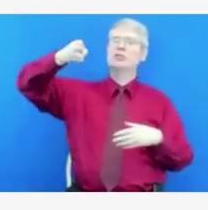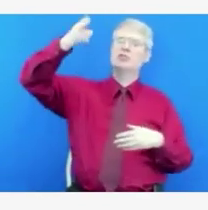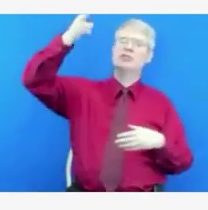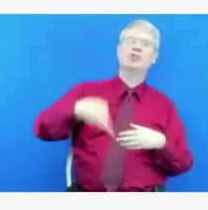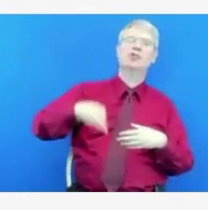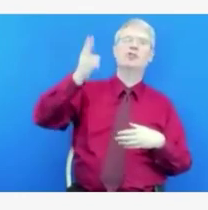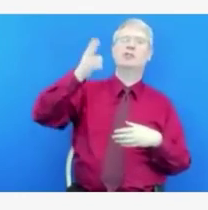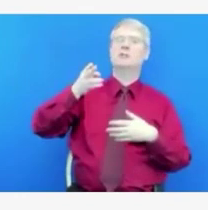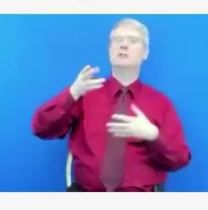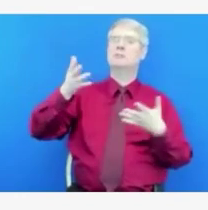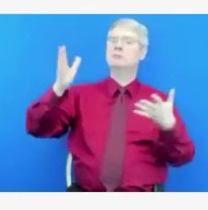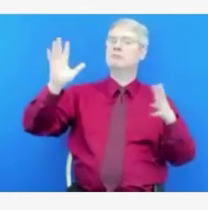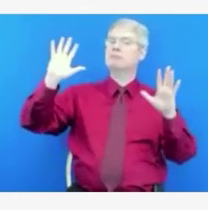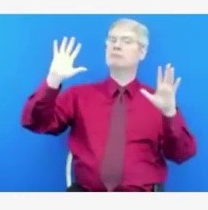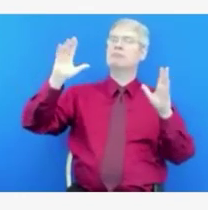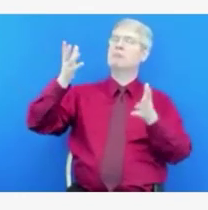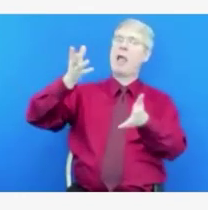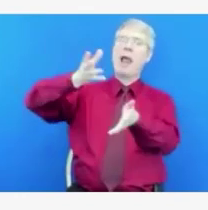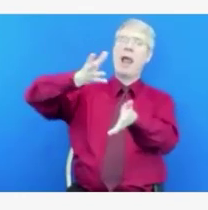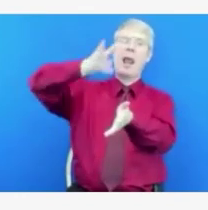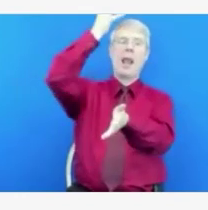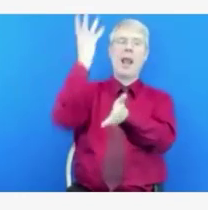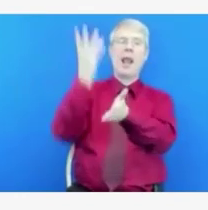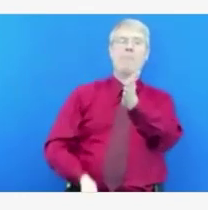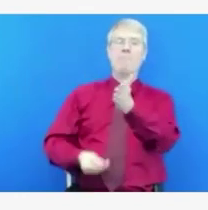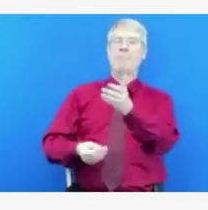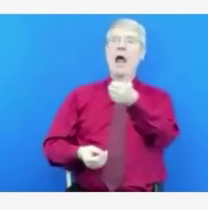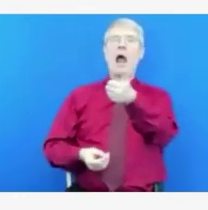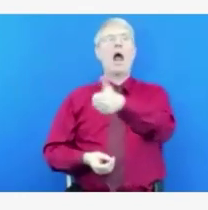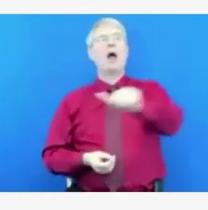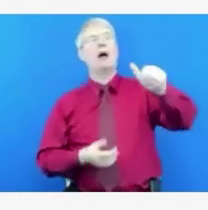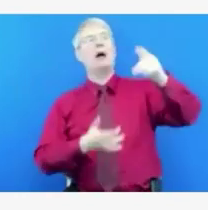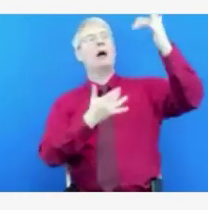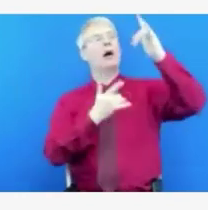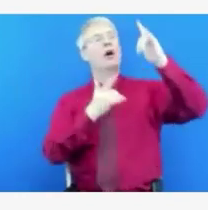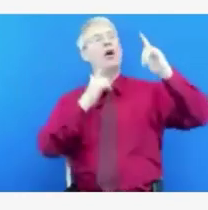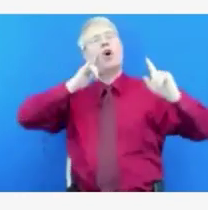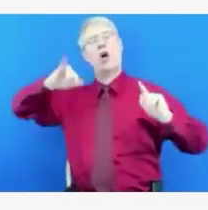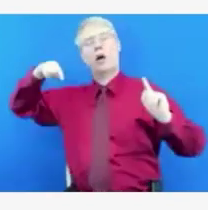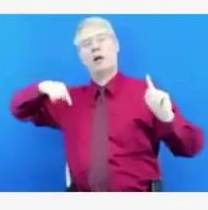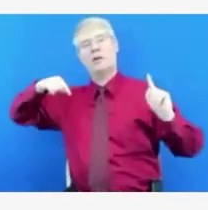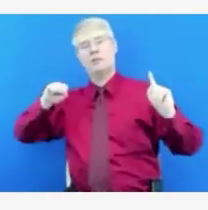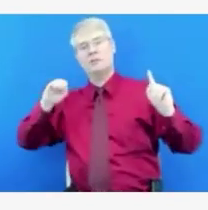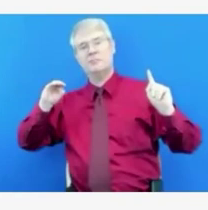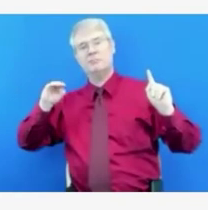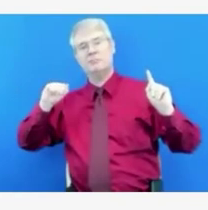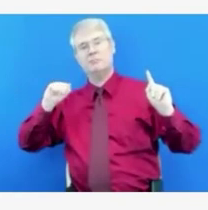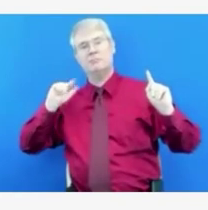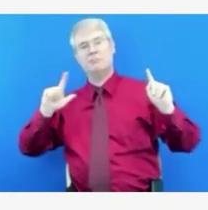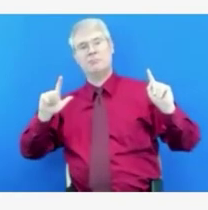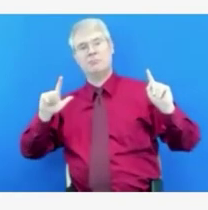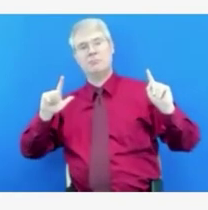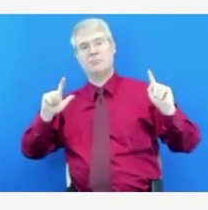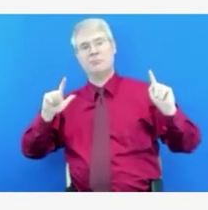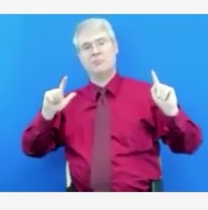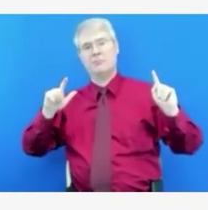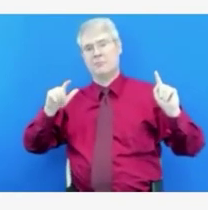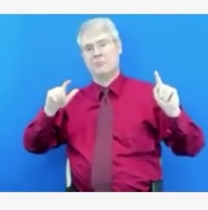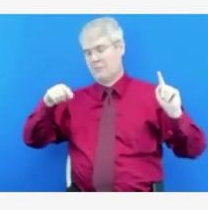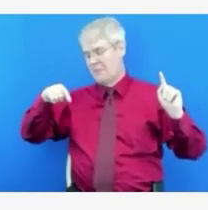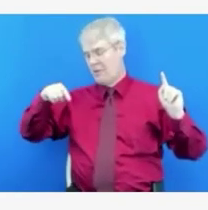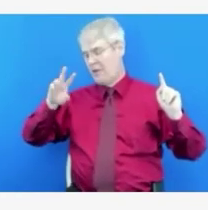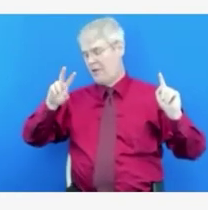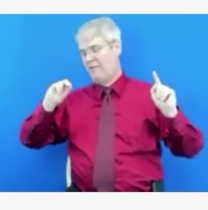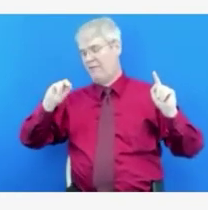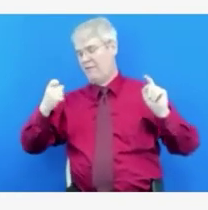like we did smallpox and like we almost have with polio, a vaccine, for example. So there are other diseases much more